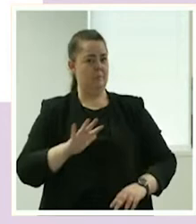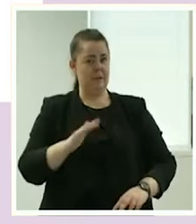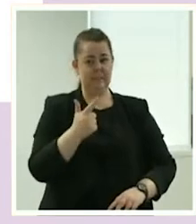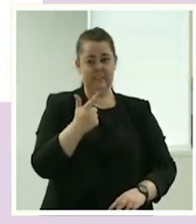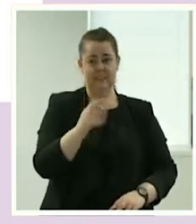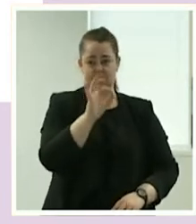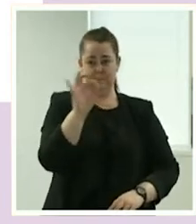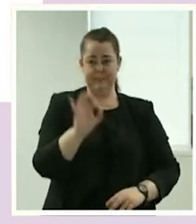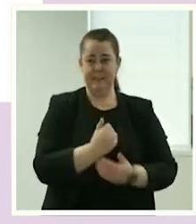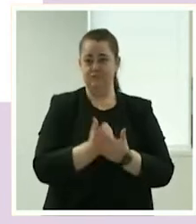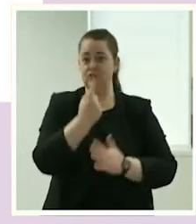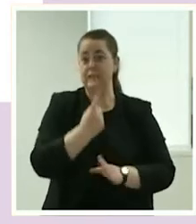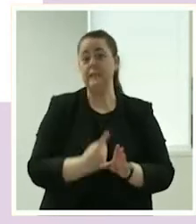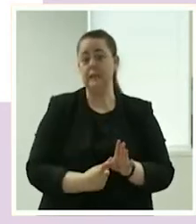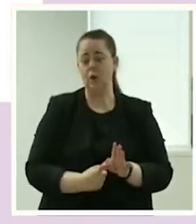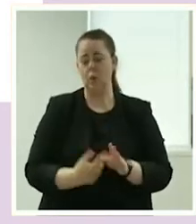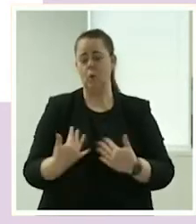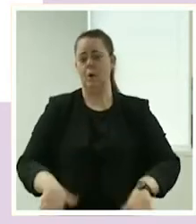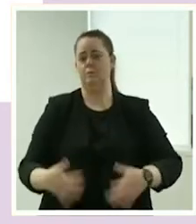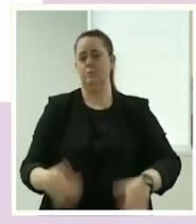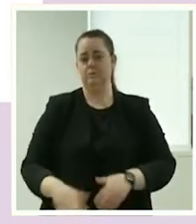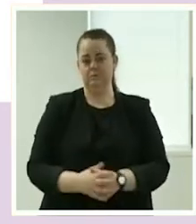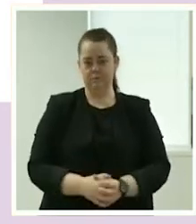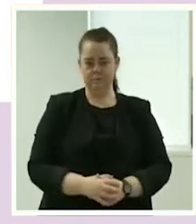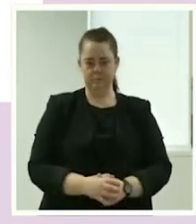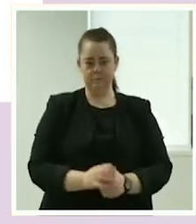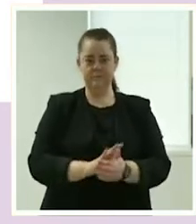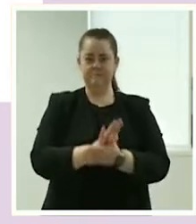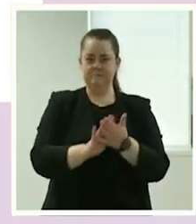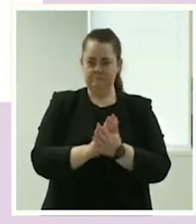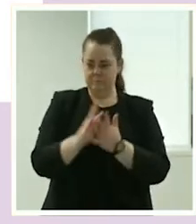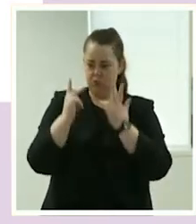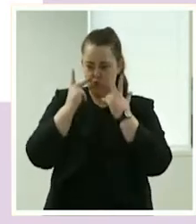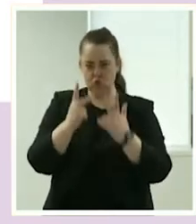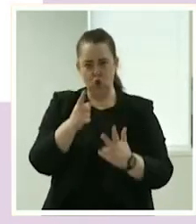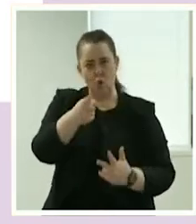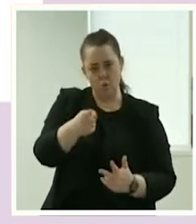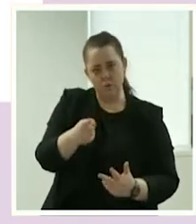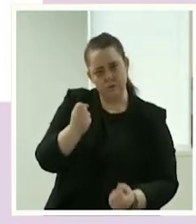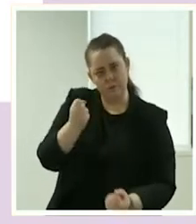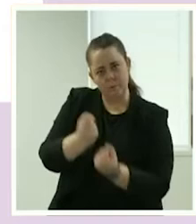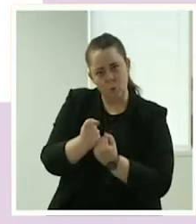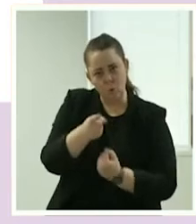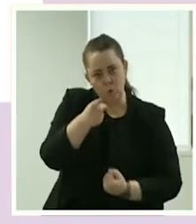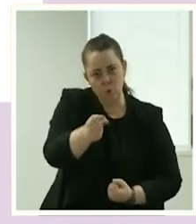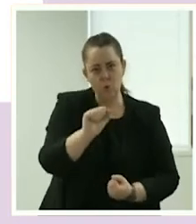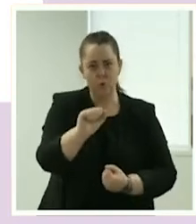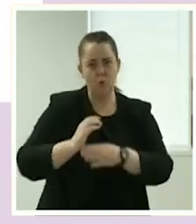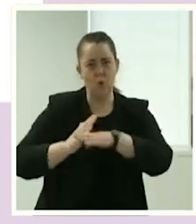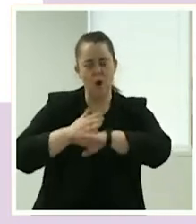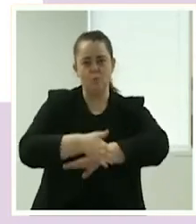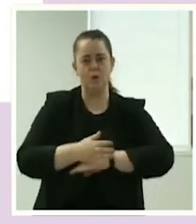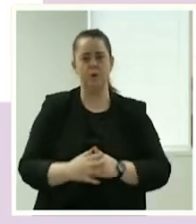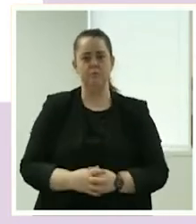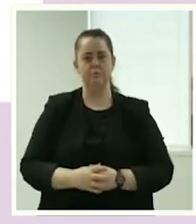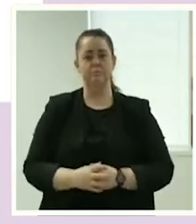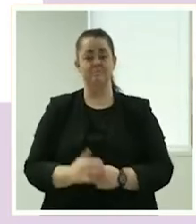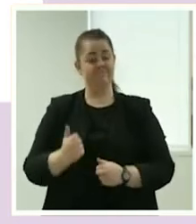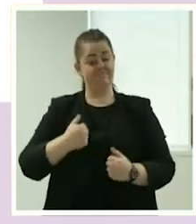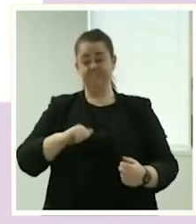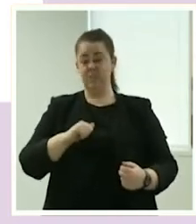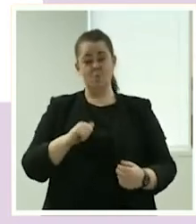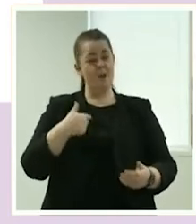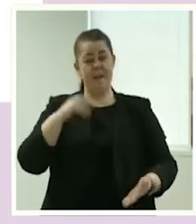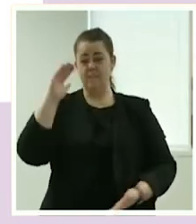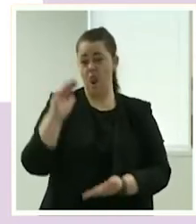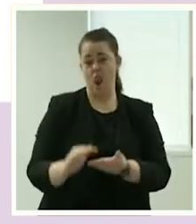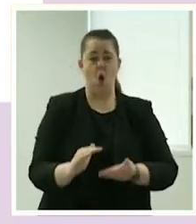shows that the people you're supporting really value you and the work you do. Mable's low platform fees and your ability to set